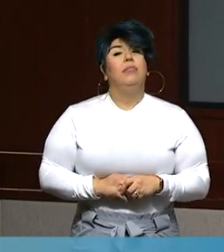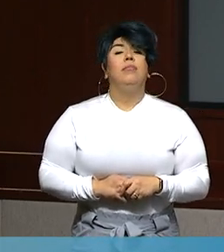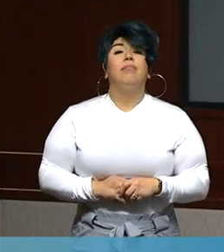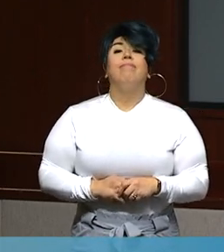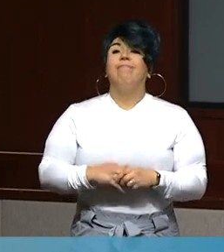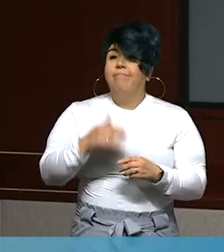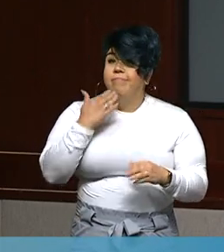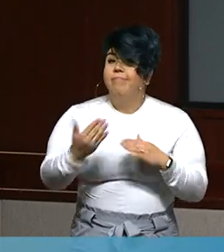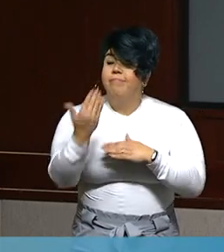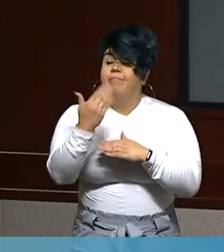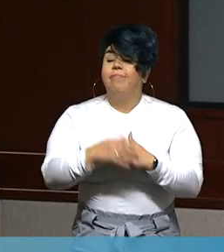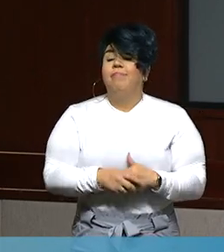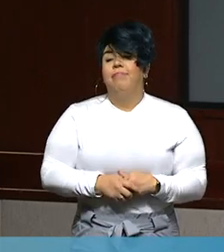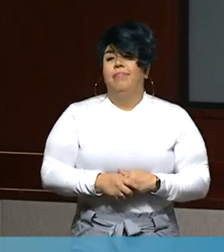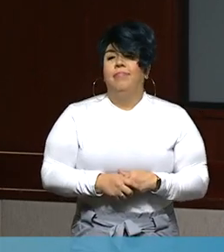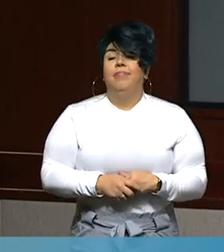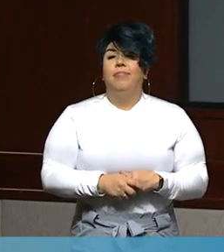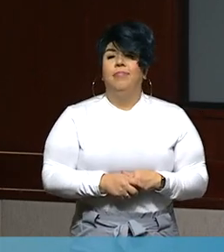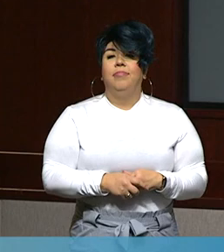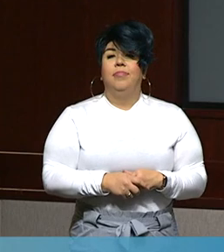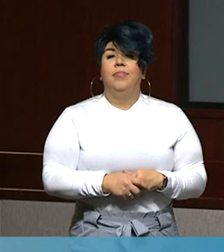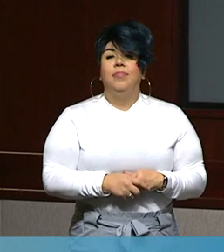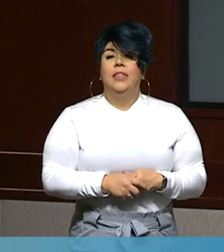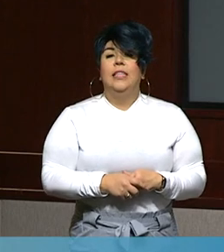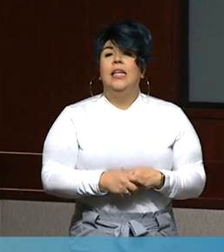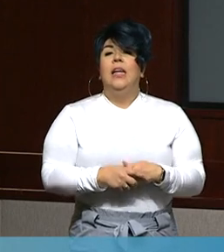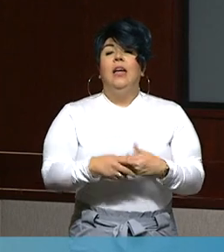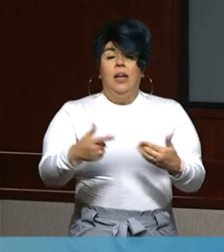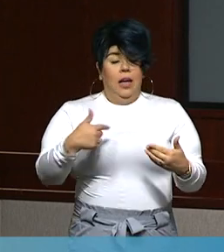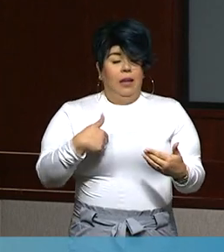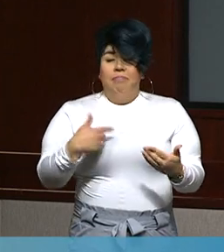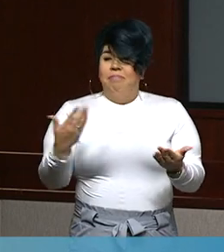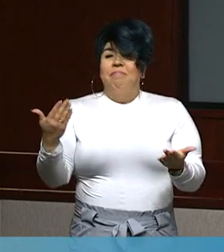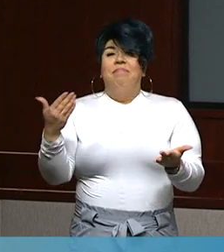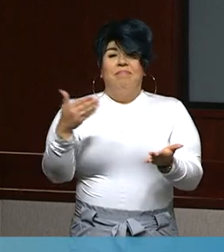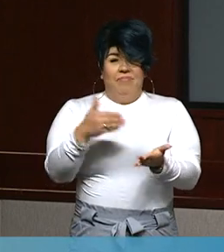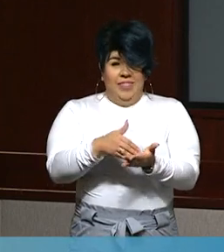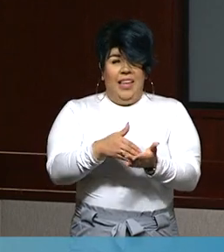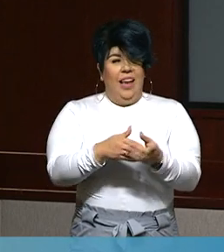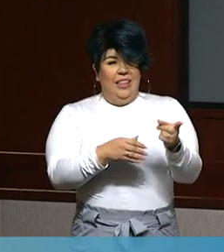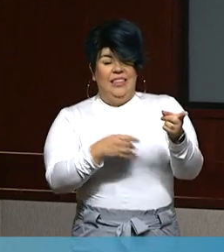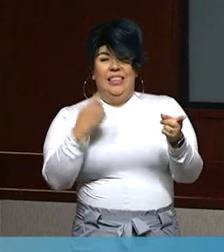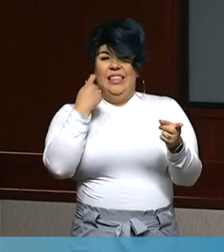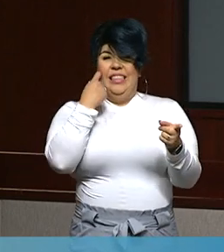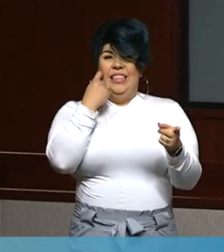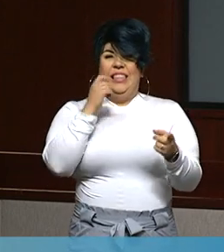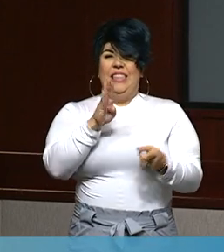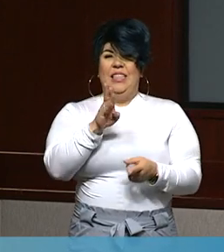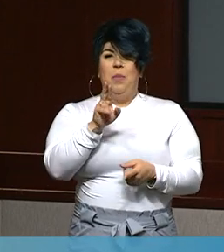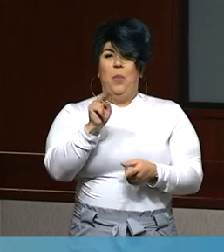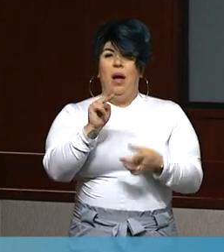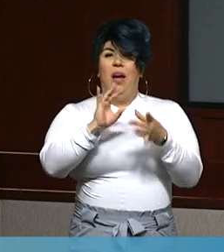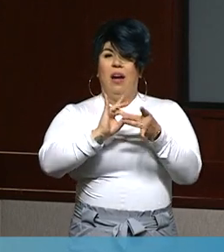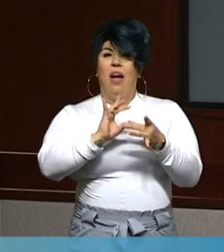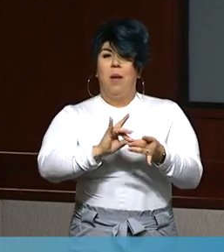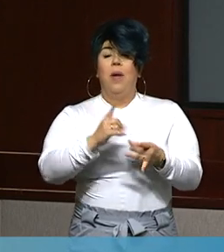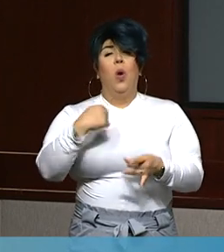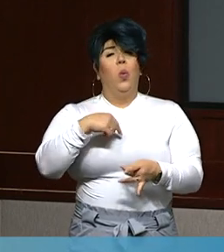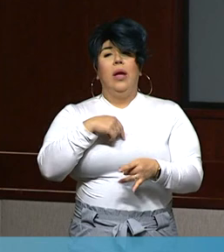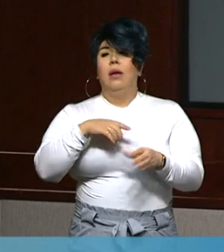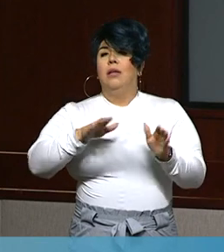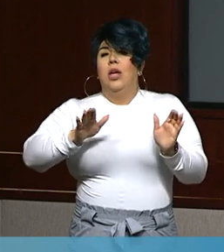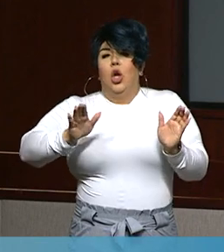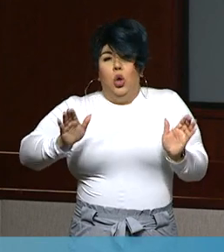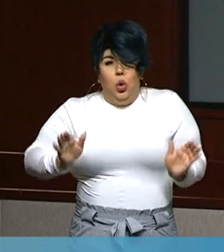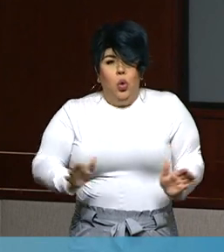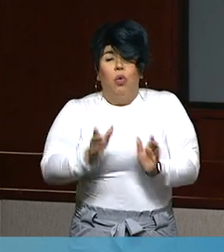Good morning. I echo first and foremost the comments that Brynn made that we encourage our